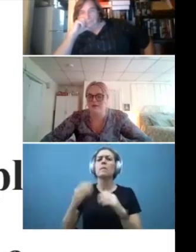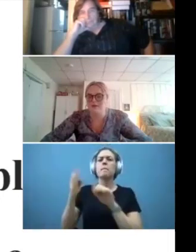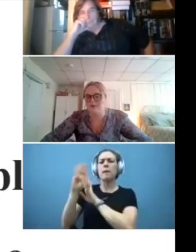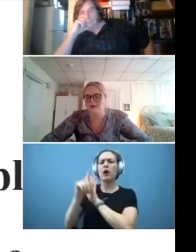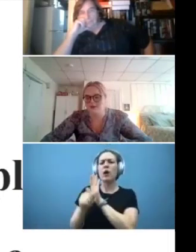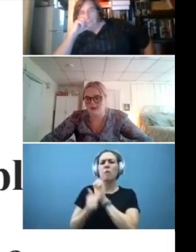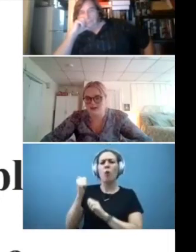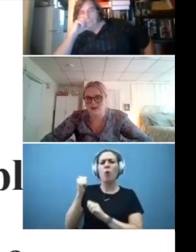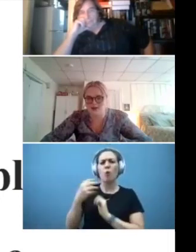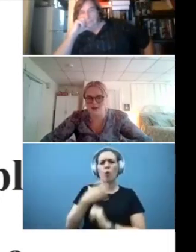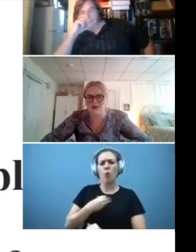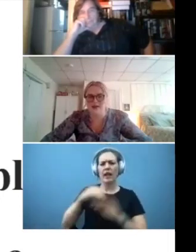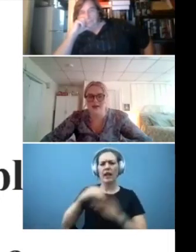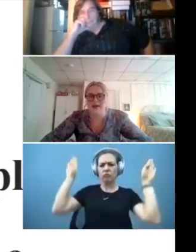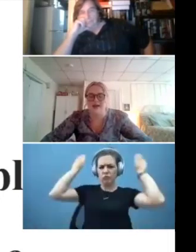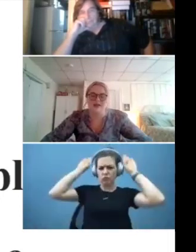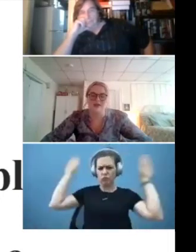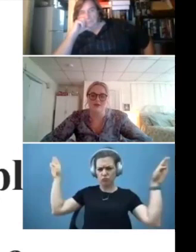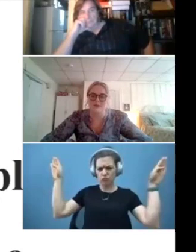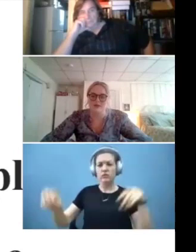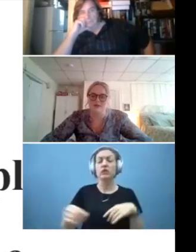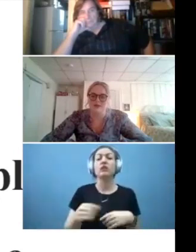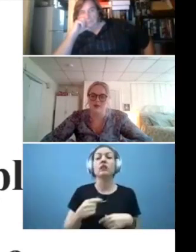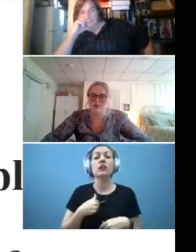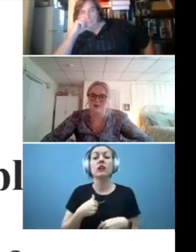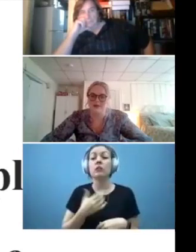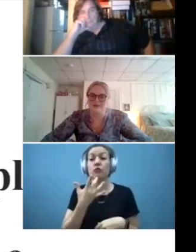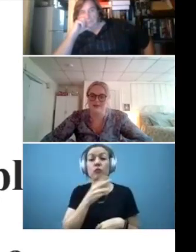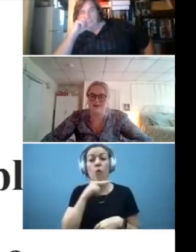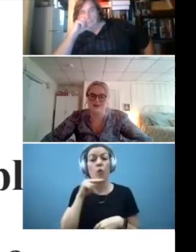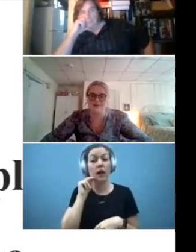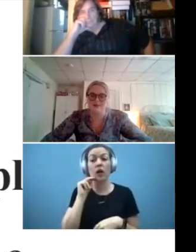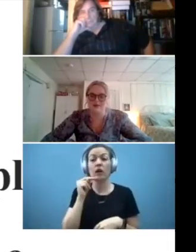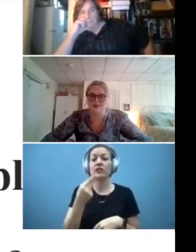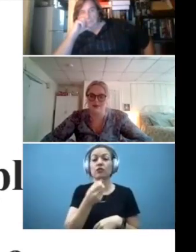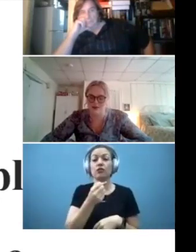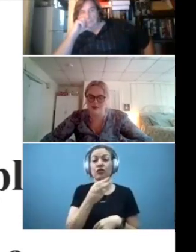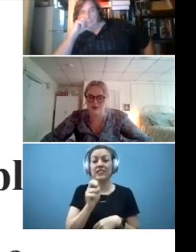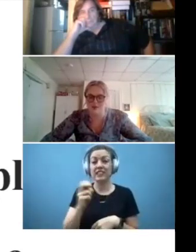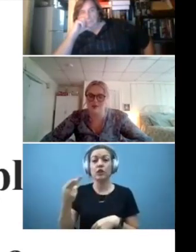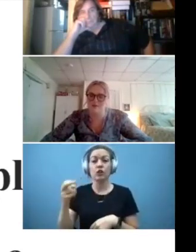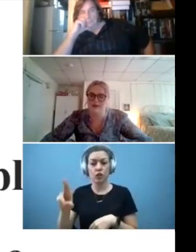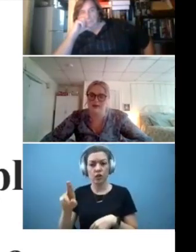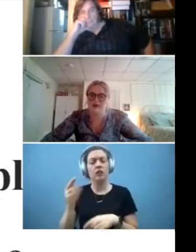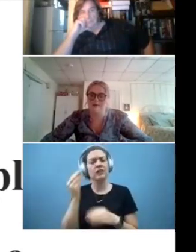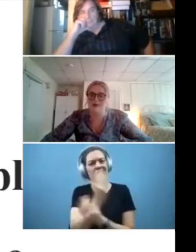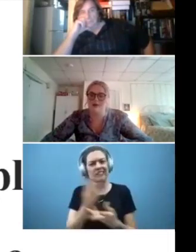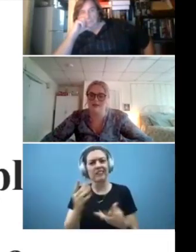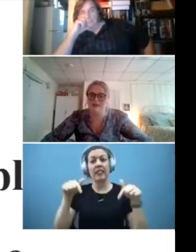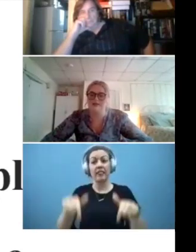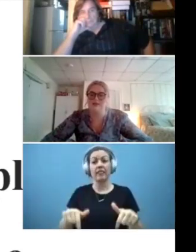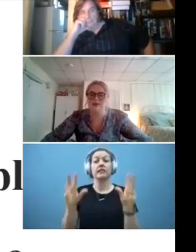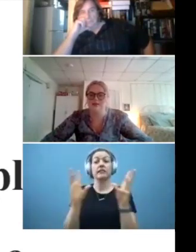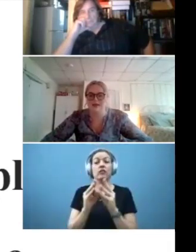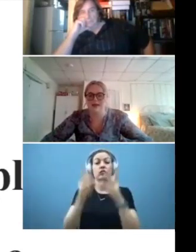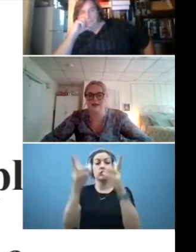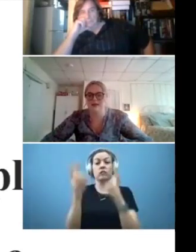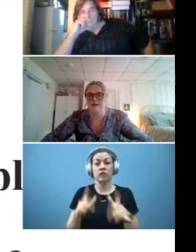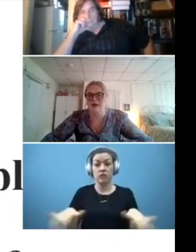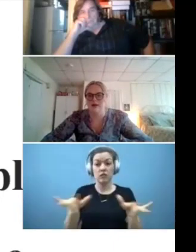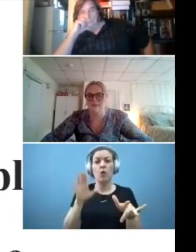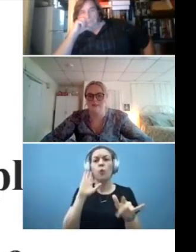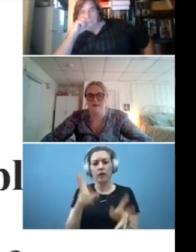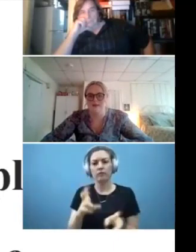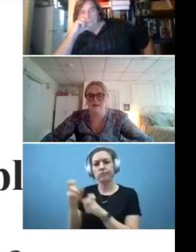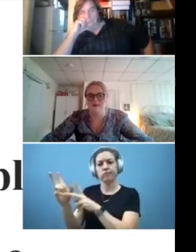I use the pronouns she and her, and I do just want to let you all know that this session is being recorded and will be on DLC's website